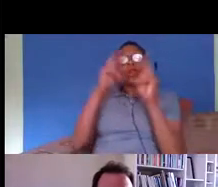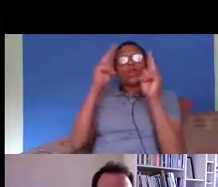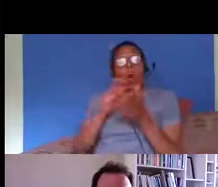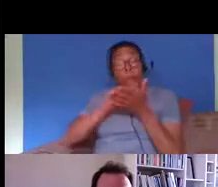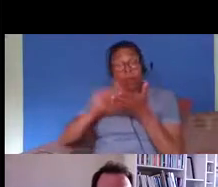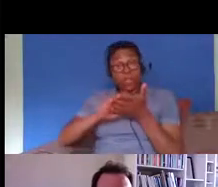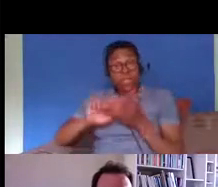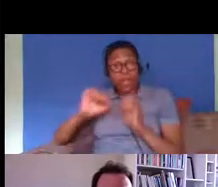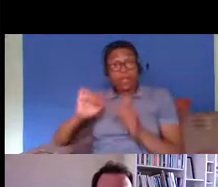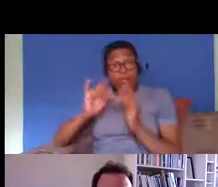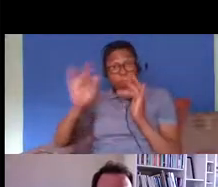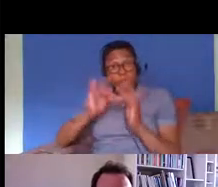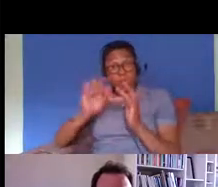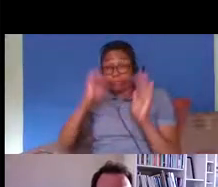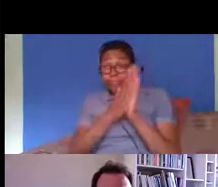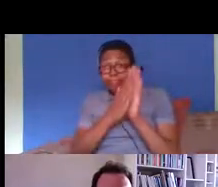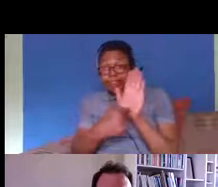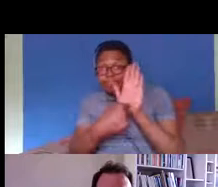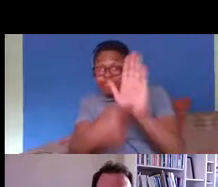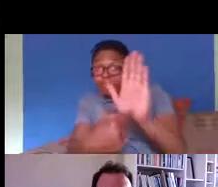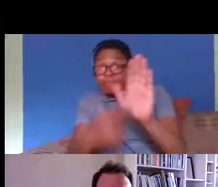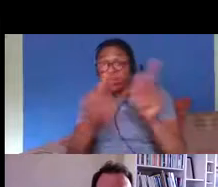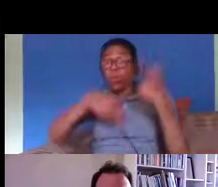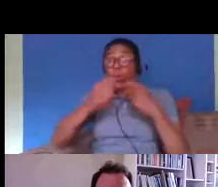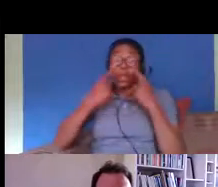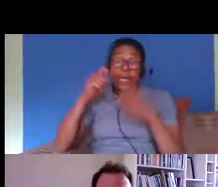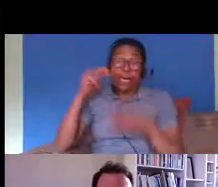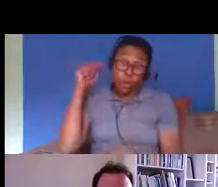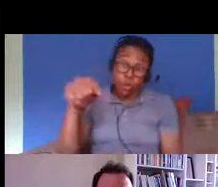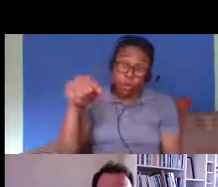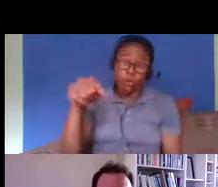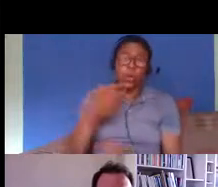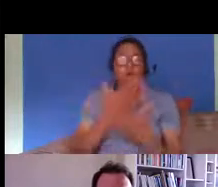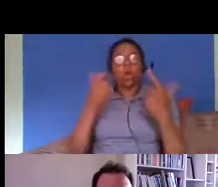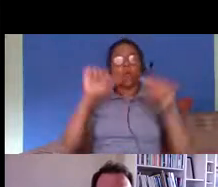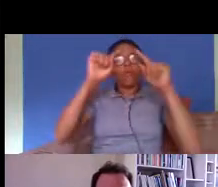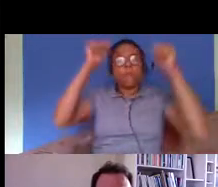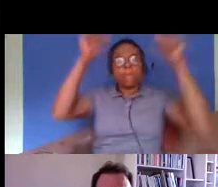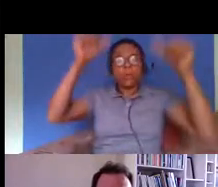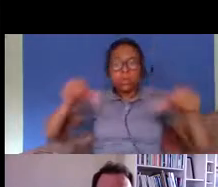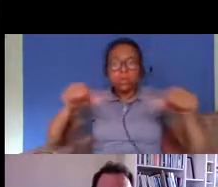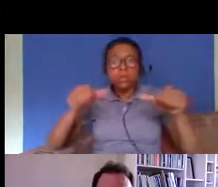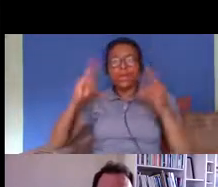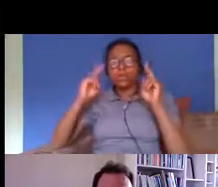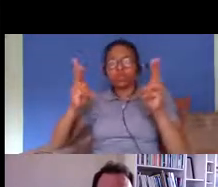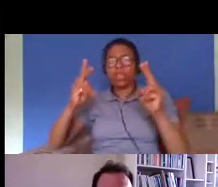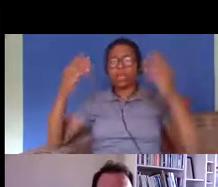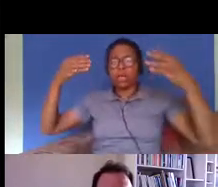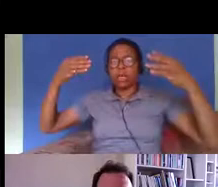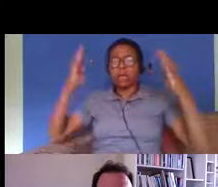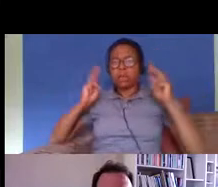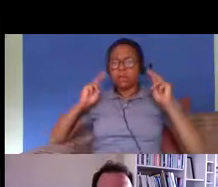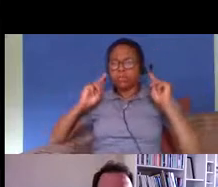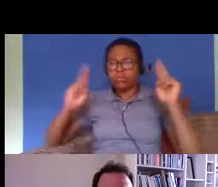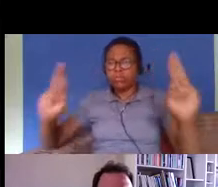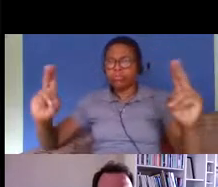on um and the culture has really changed um from from previous years where employers i think pretty much all now